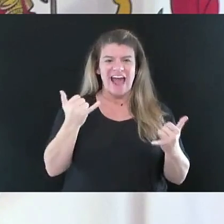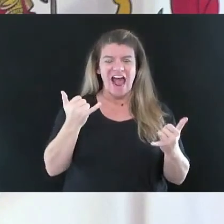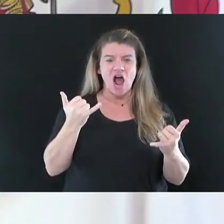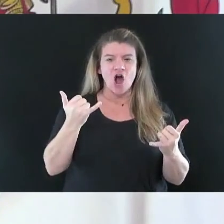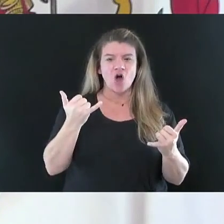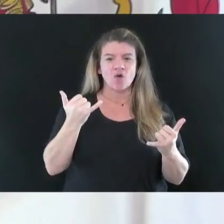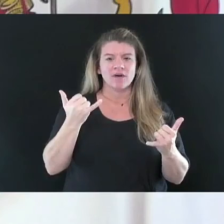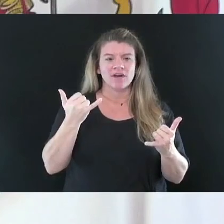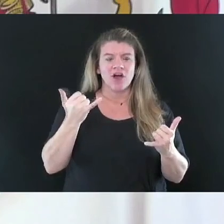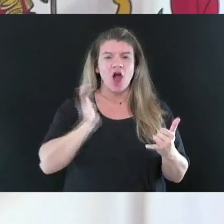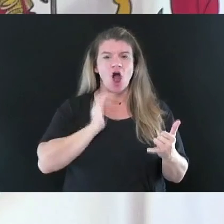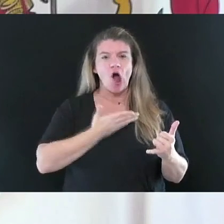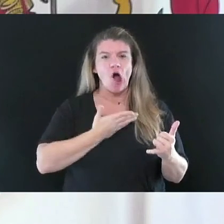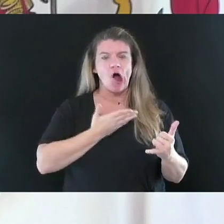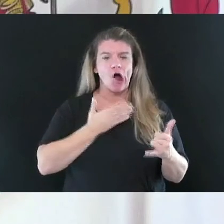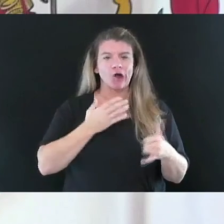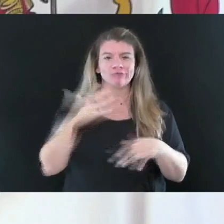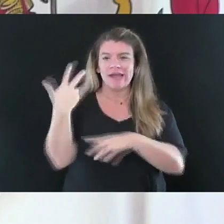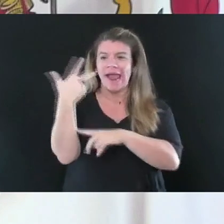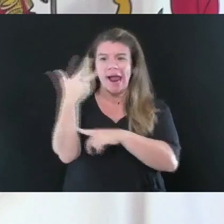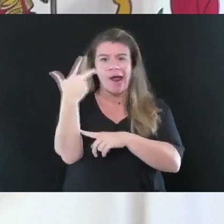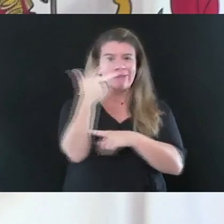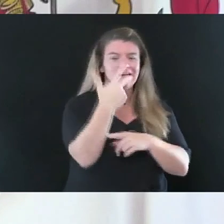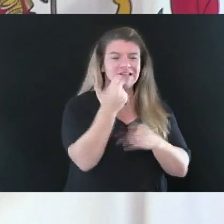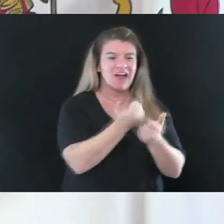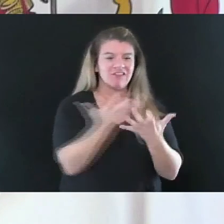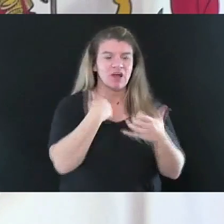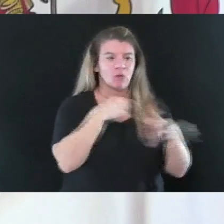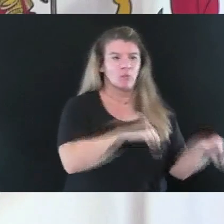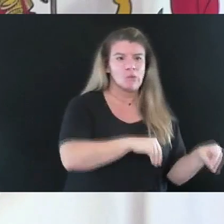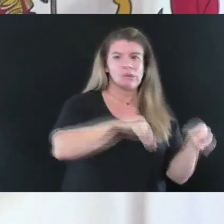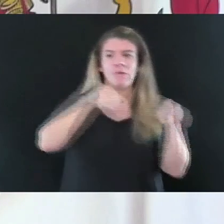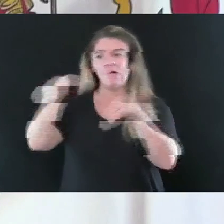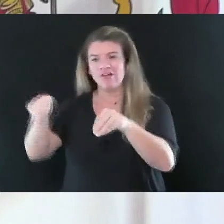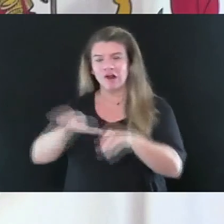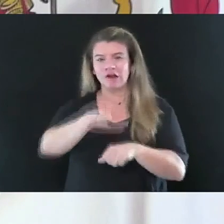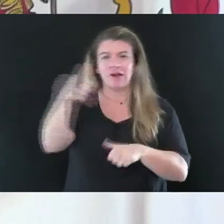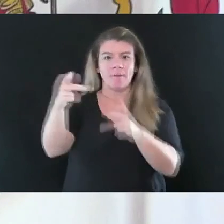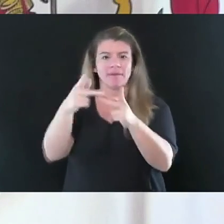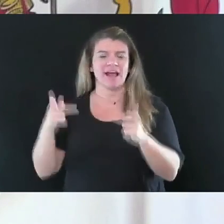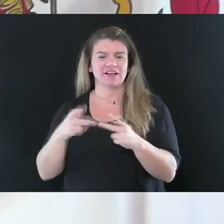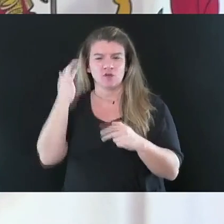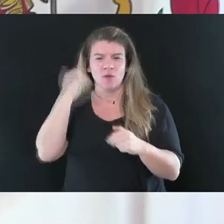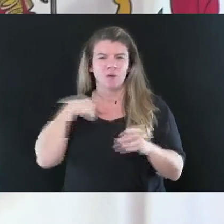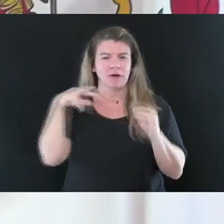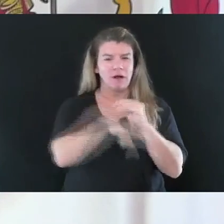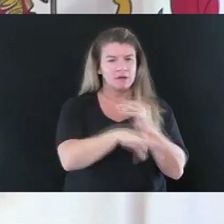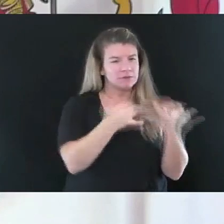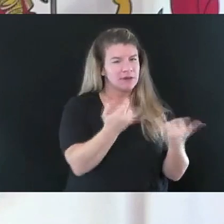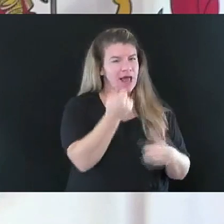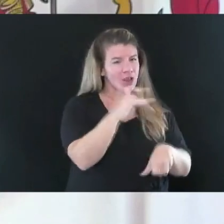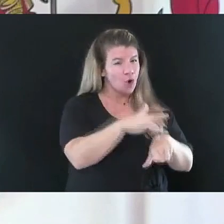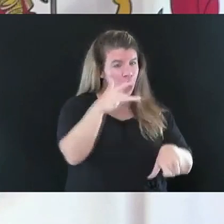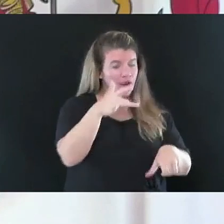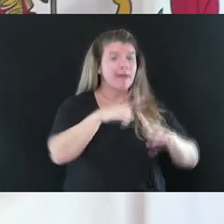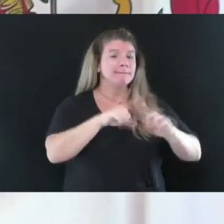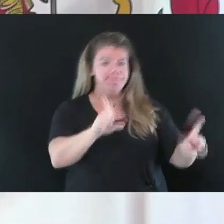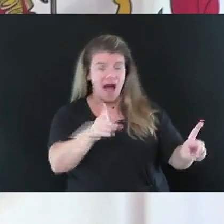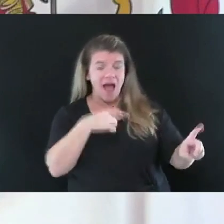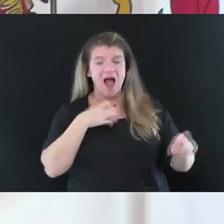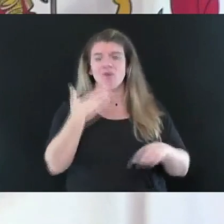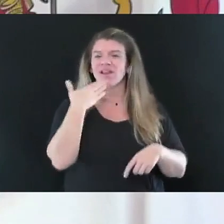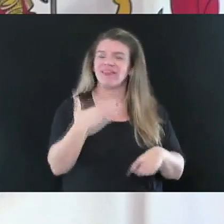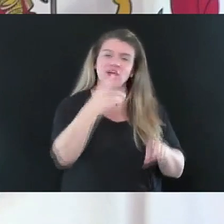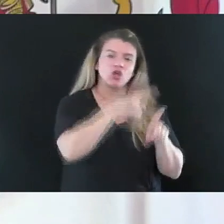equipment and everything from here. And that's why we're, we're maybe cutting off a little bit early and everything. But, uh, but I, again, I thank